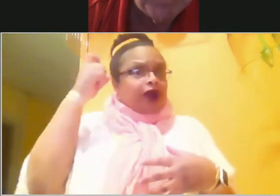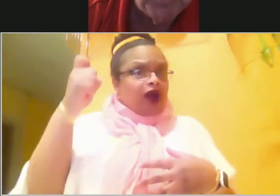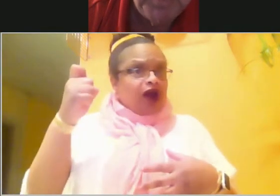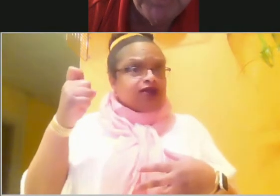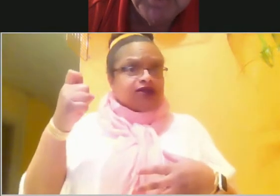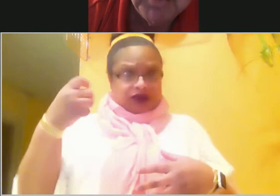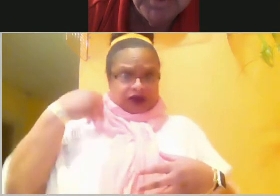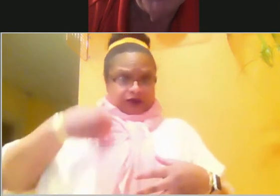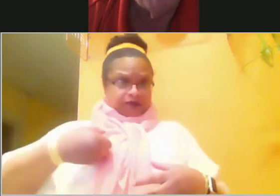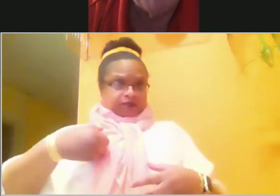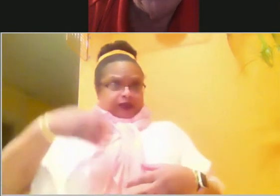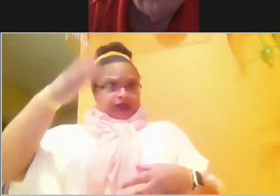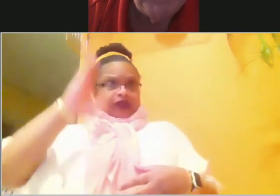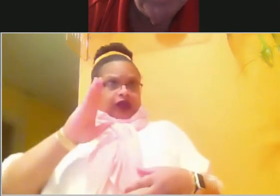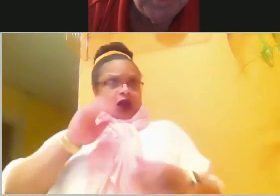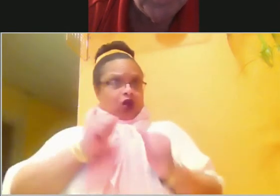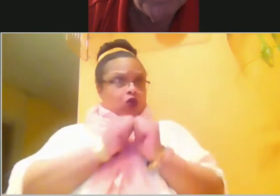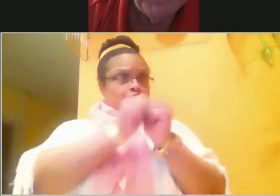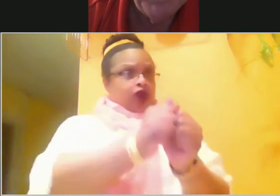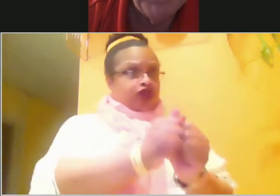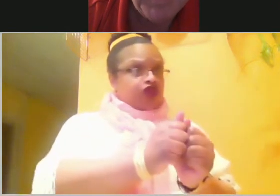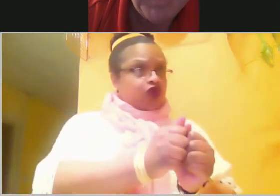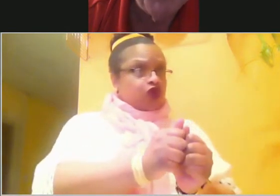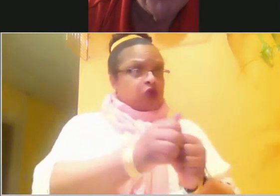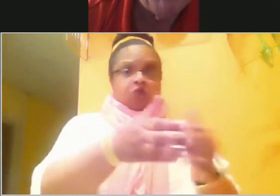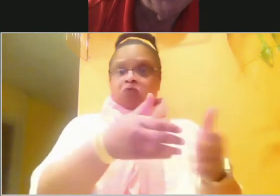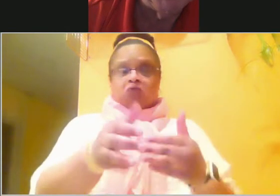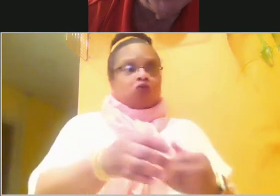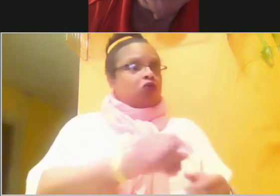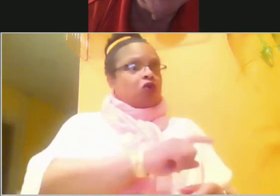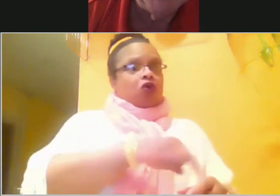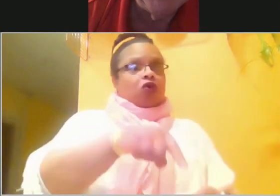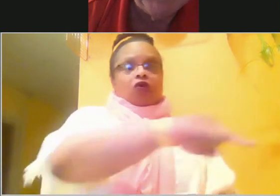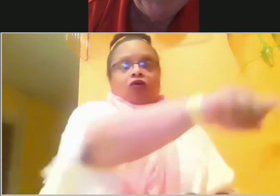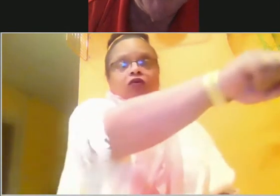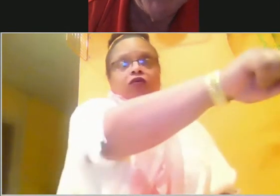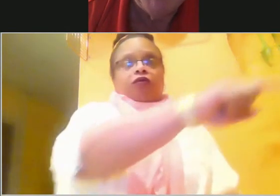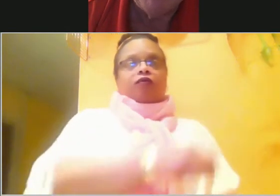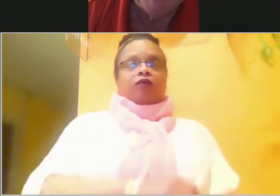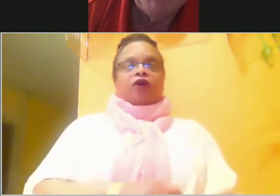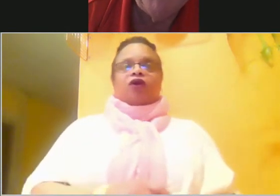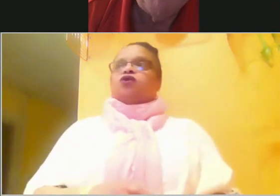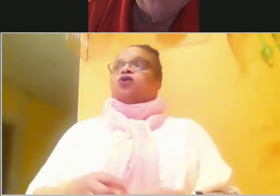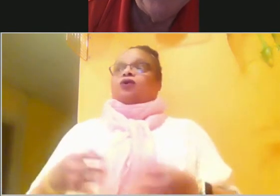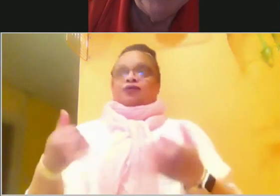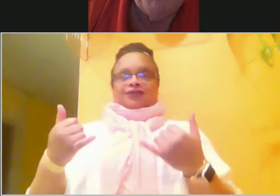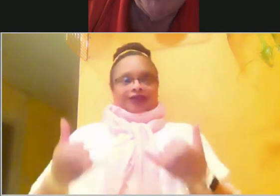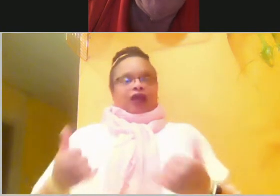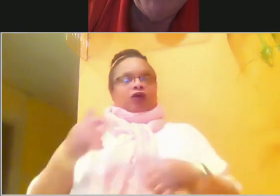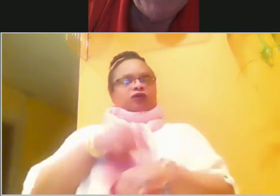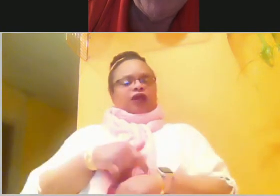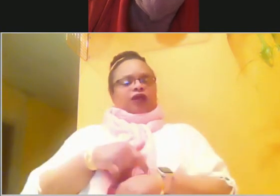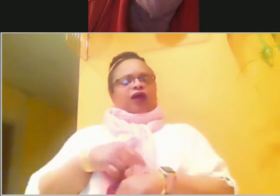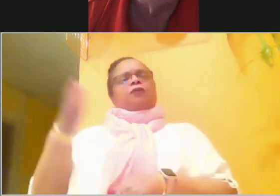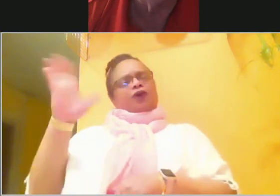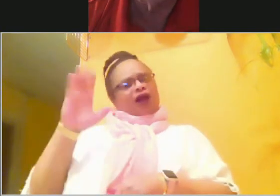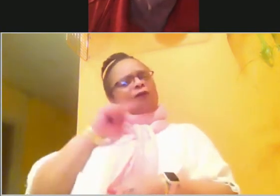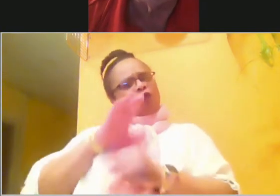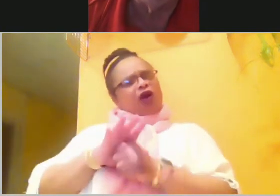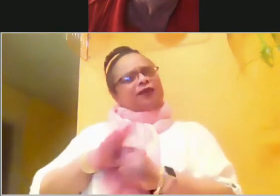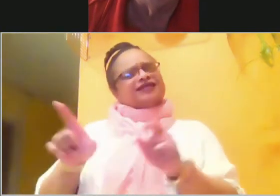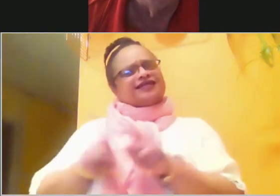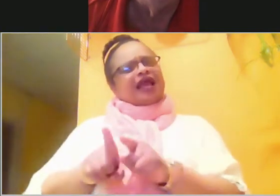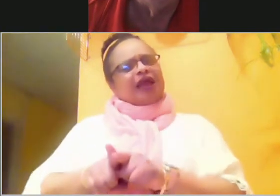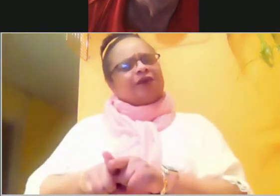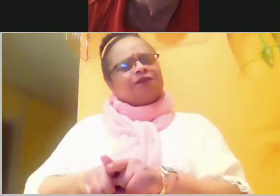your God is with you wherever you go. God's promise to us is the same, isn't it? What do we have? What do